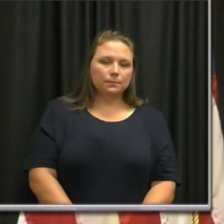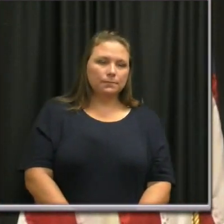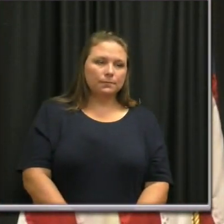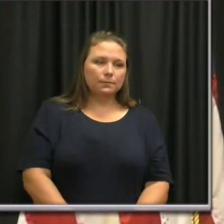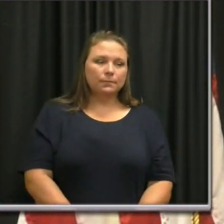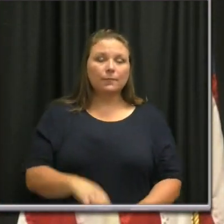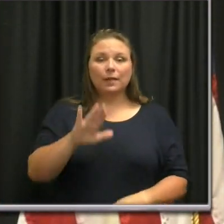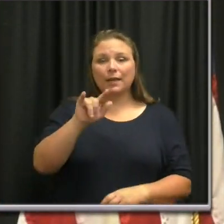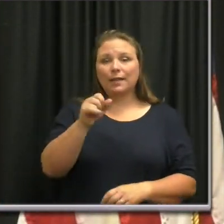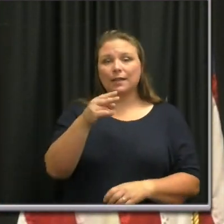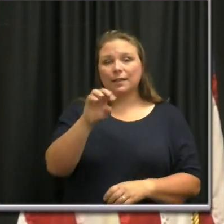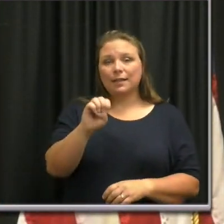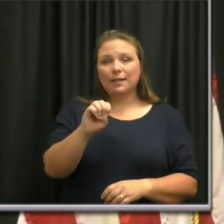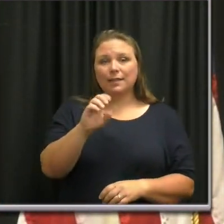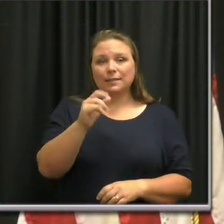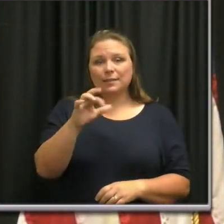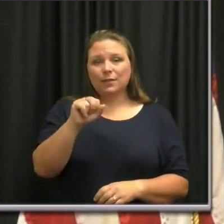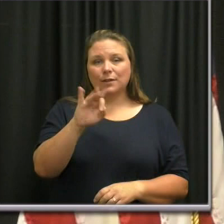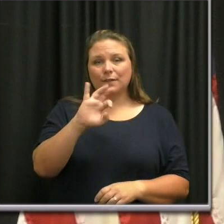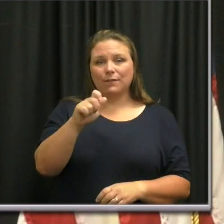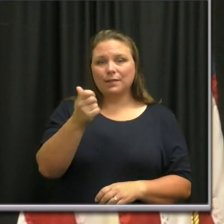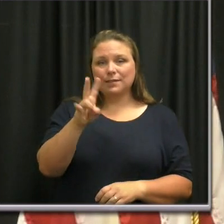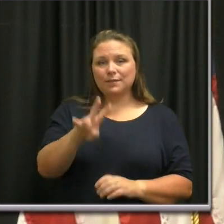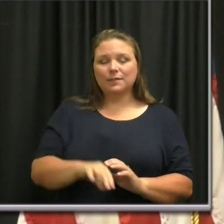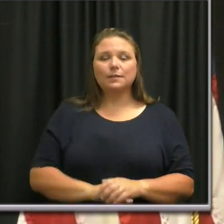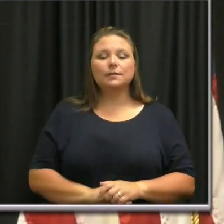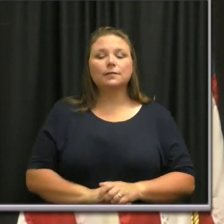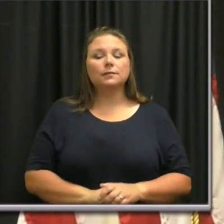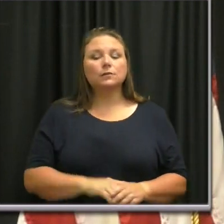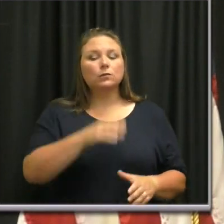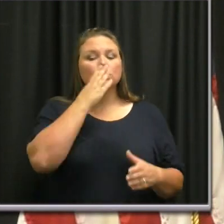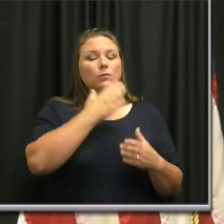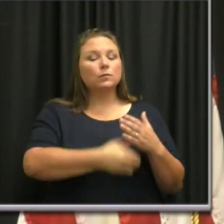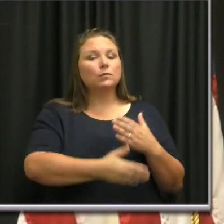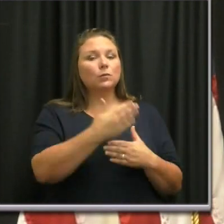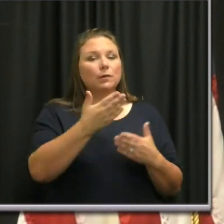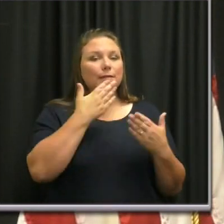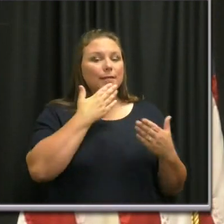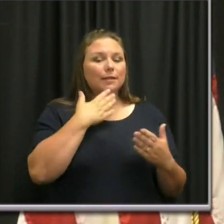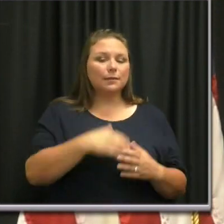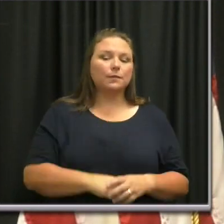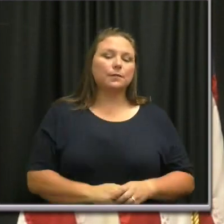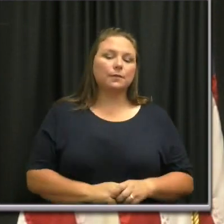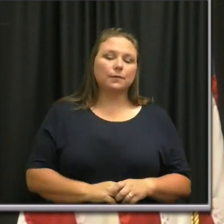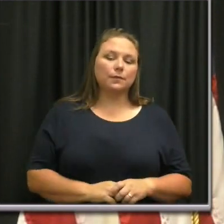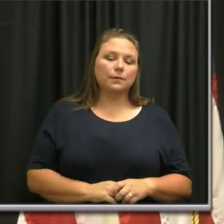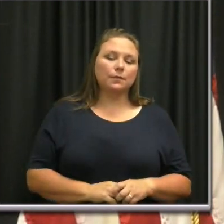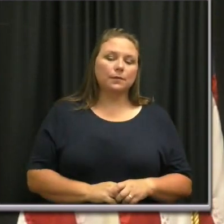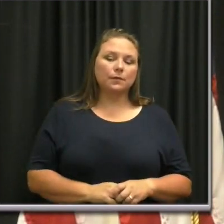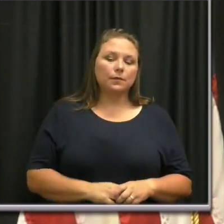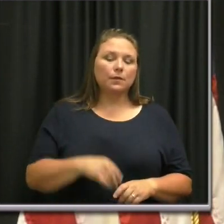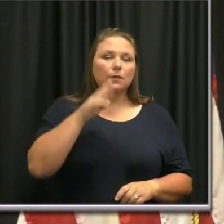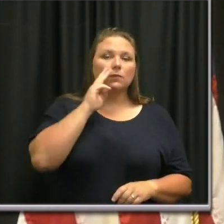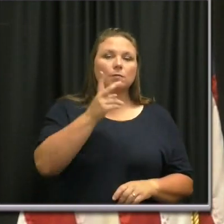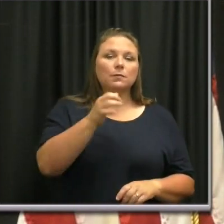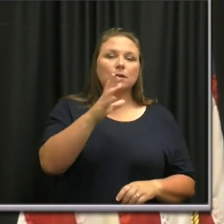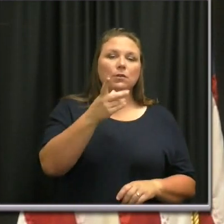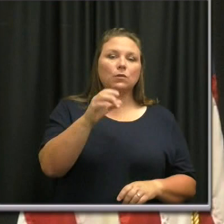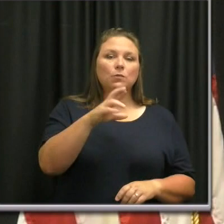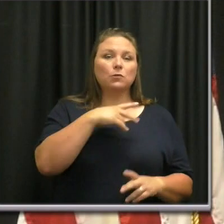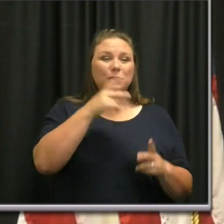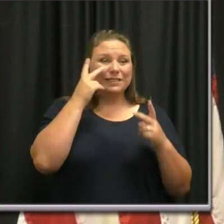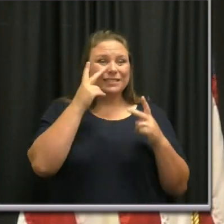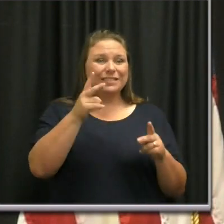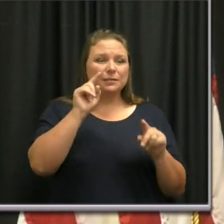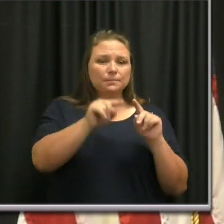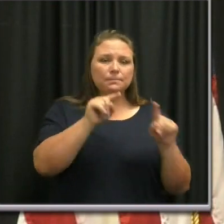Kathleen Siri at Fox 17. Good morning. Thanks for taking our questions. Um, so this is a question for mayor Cooper. We're seeing more and